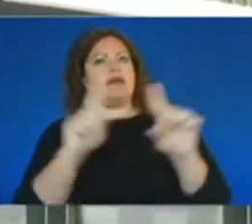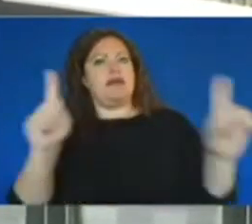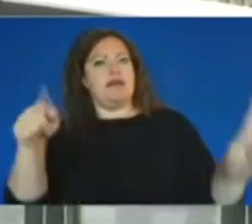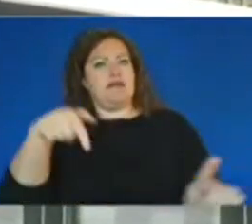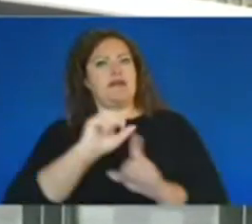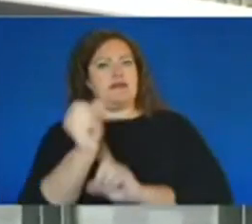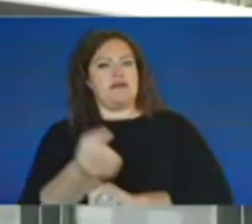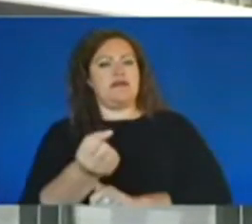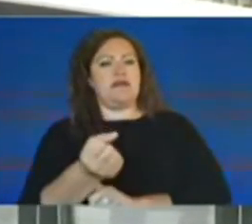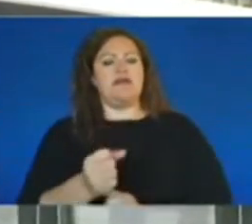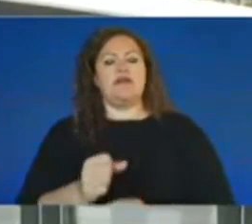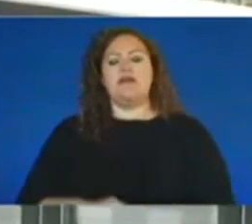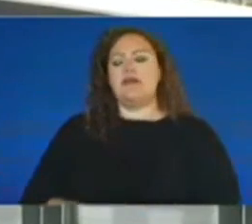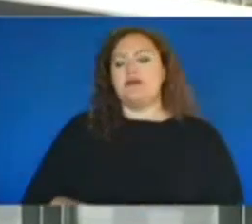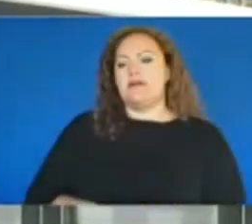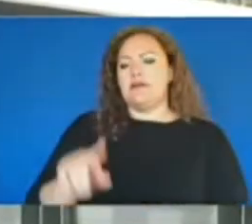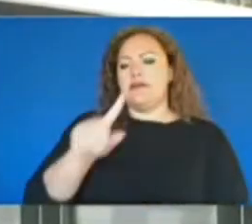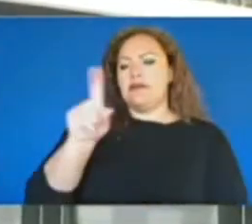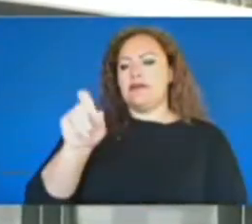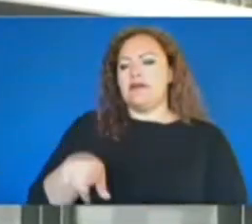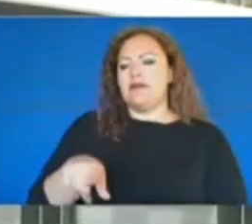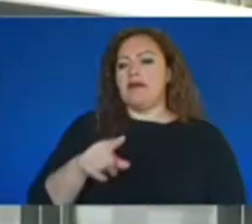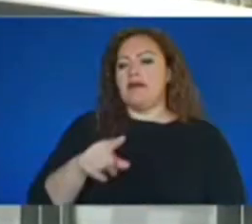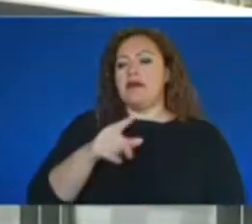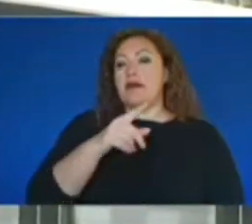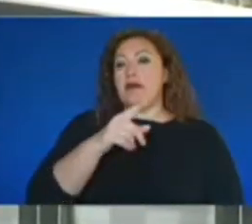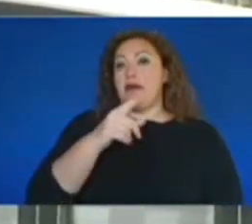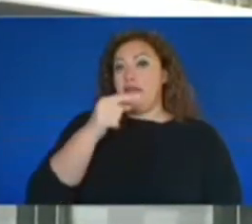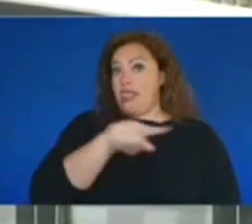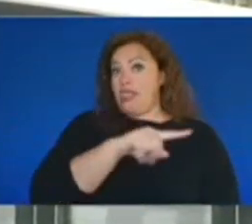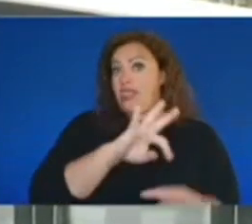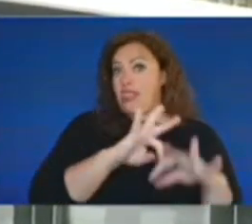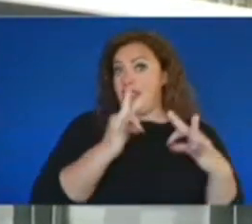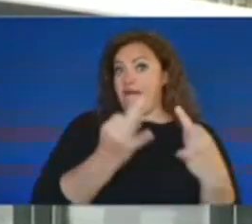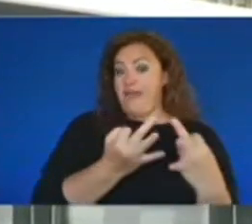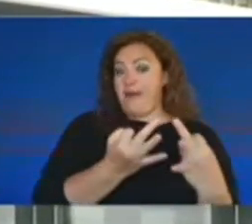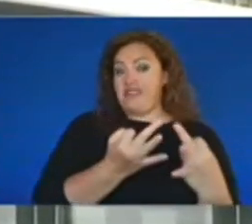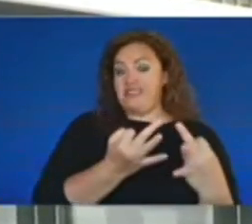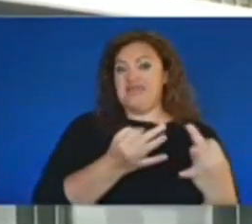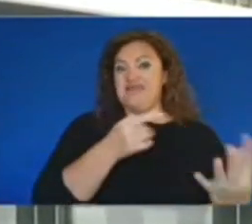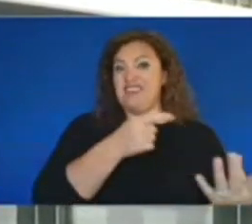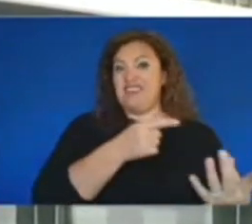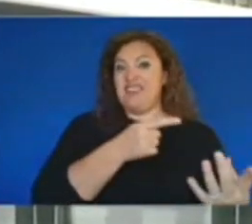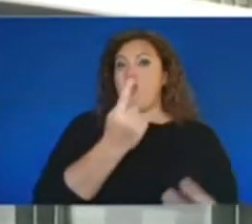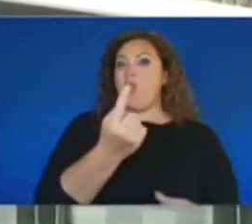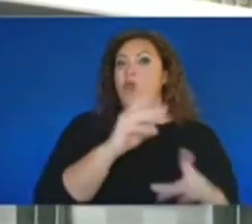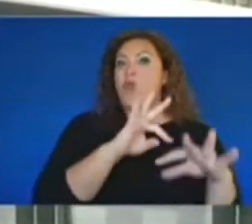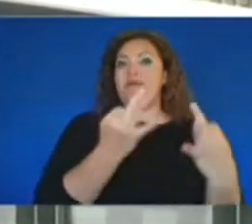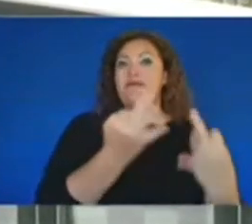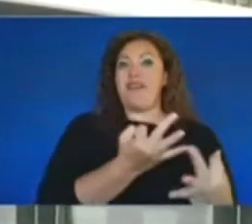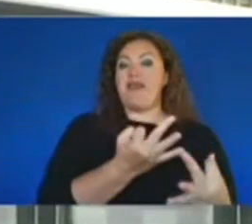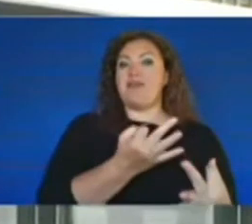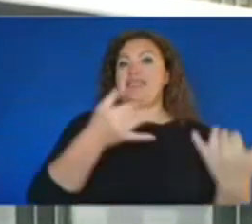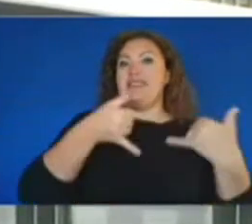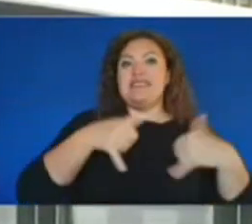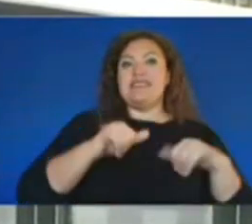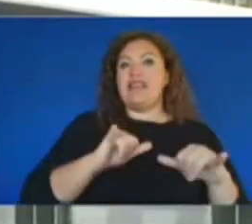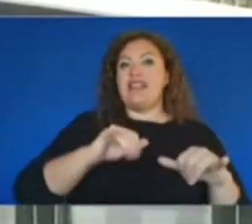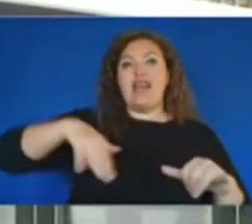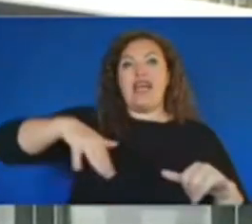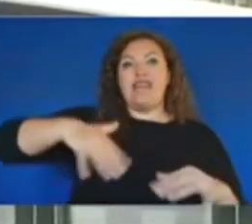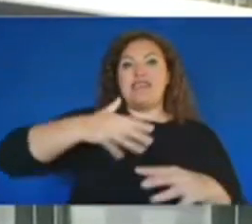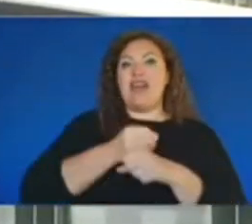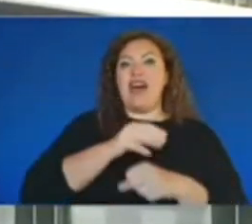Speaking from the families, I know one family has a victim, so they still have not gotten his personal effects back and started getting letters from his car